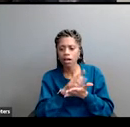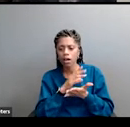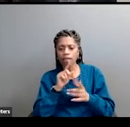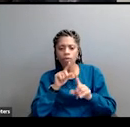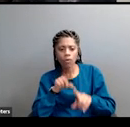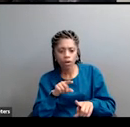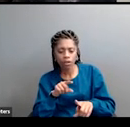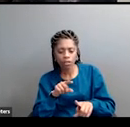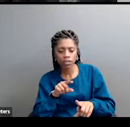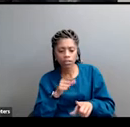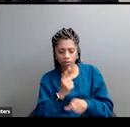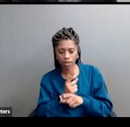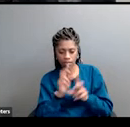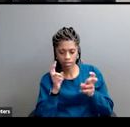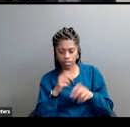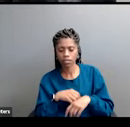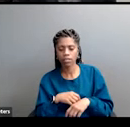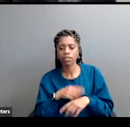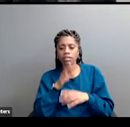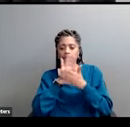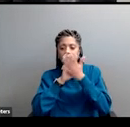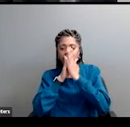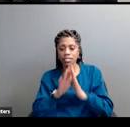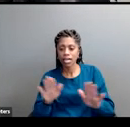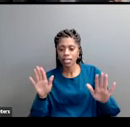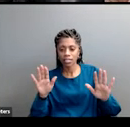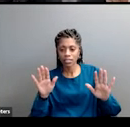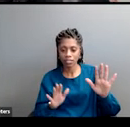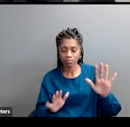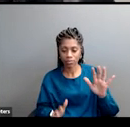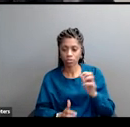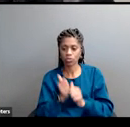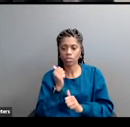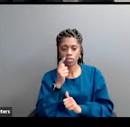He talked about the victimization of the silent majority. And how did he do?